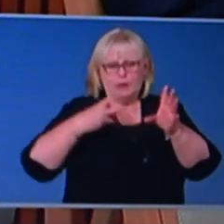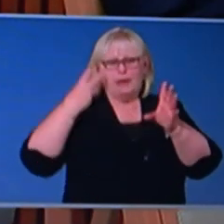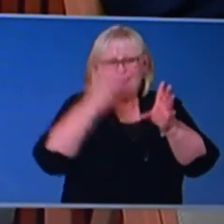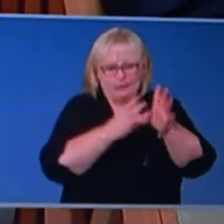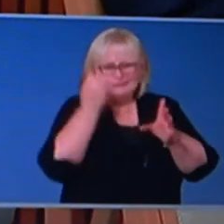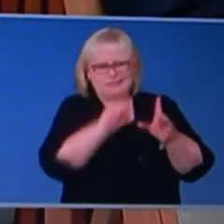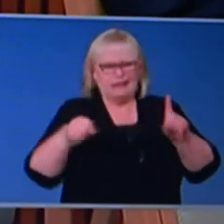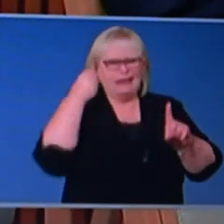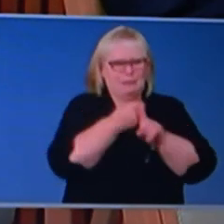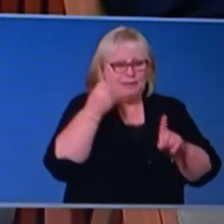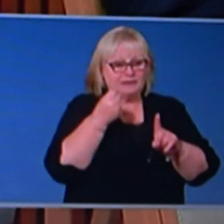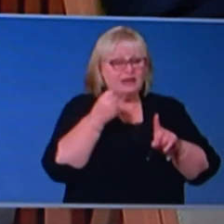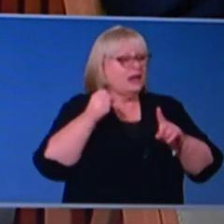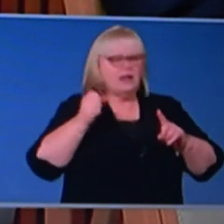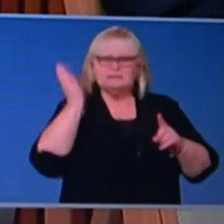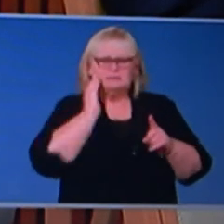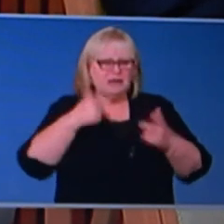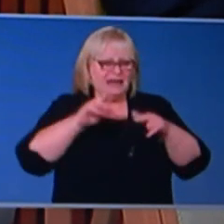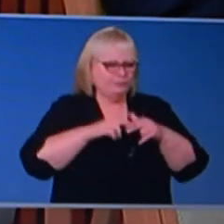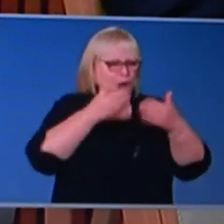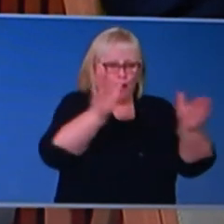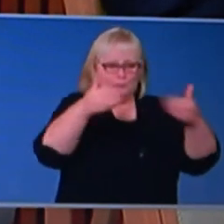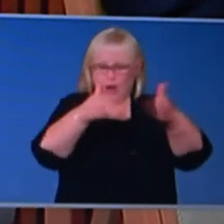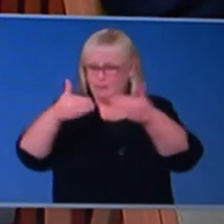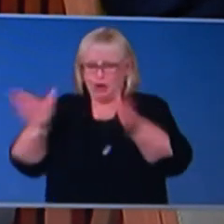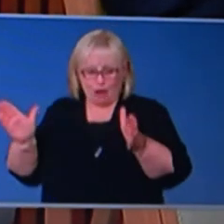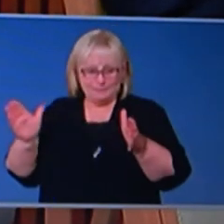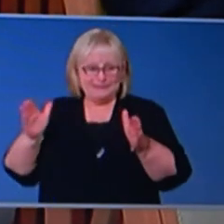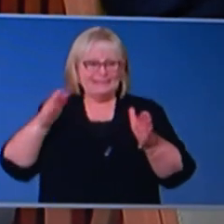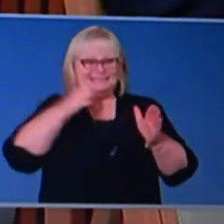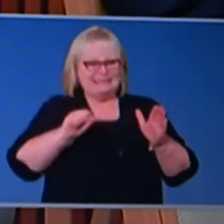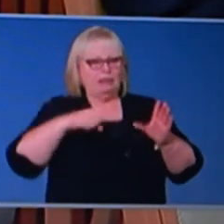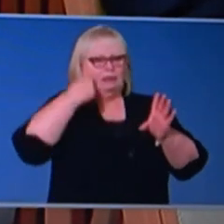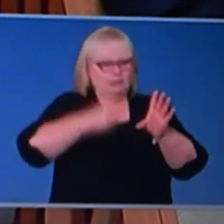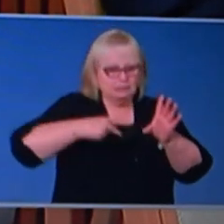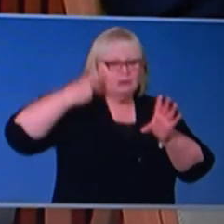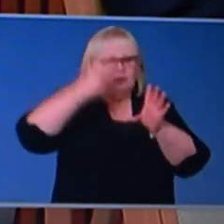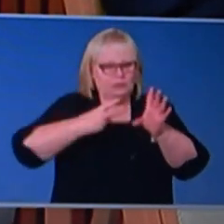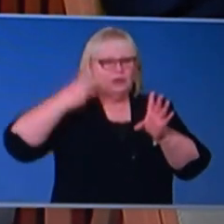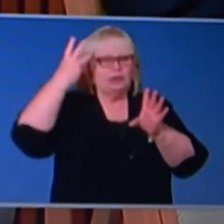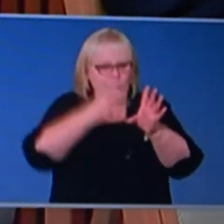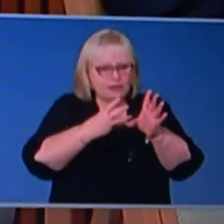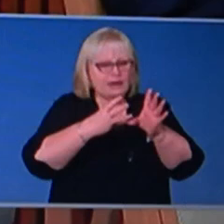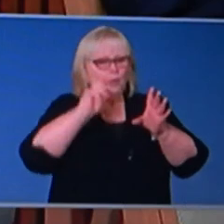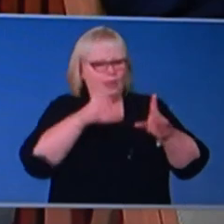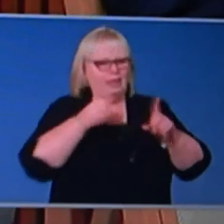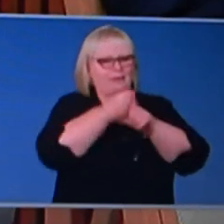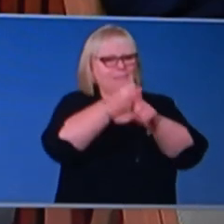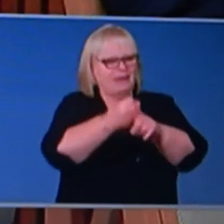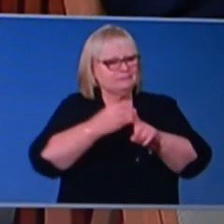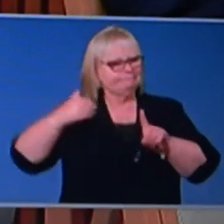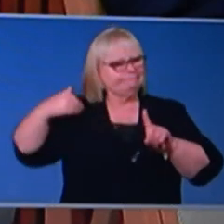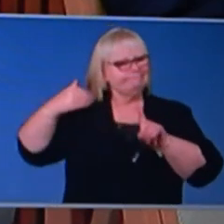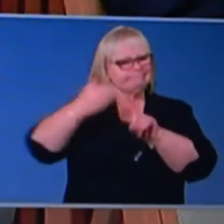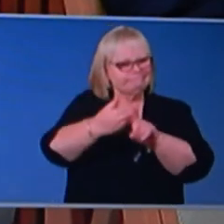the initial sort of lifting of social distancing measures, and therefore the economy might need some sort of policy support and other measures going